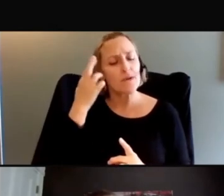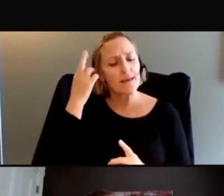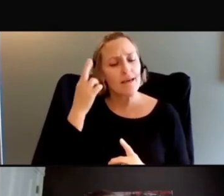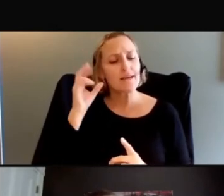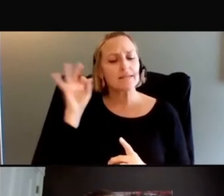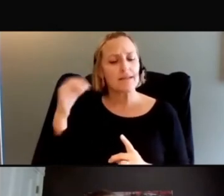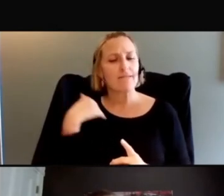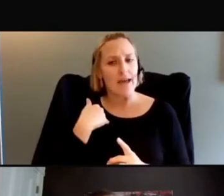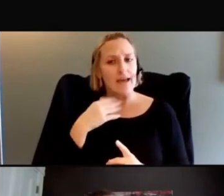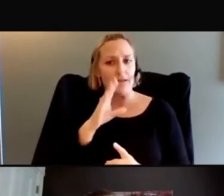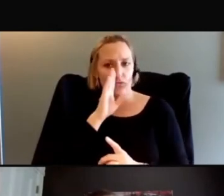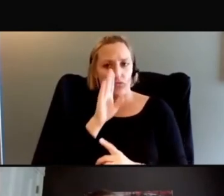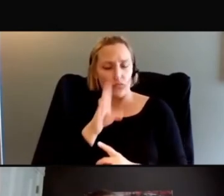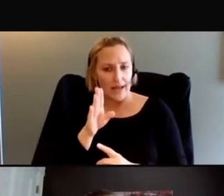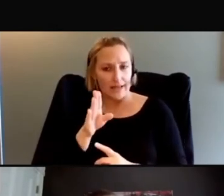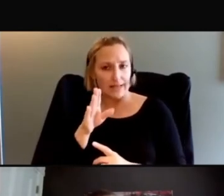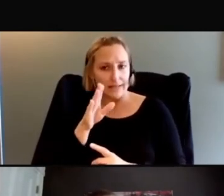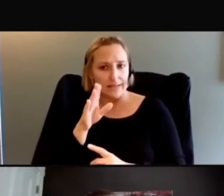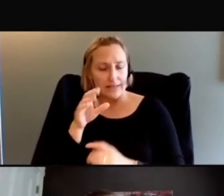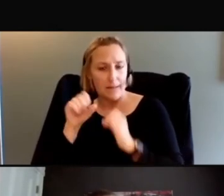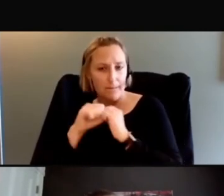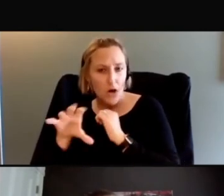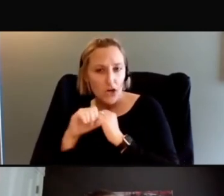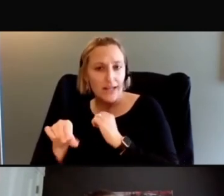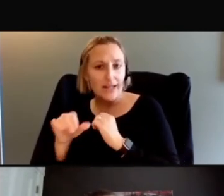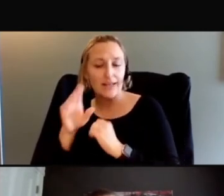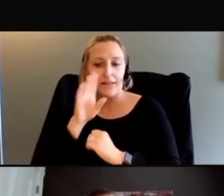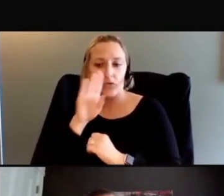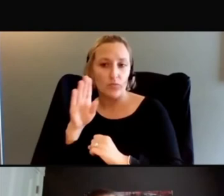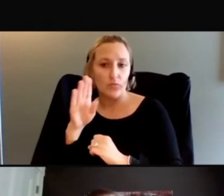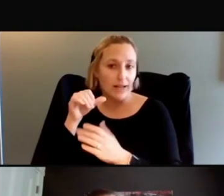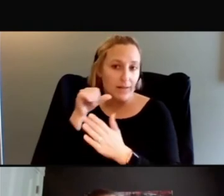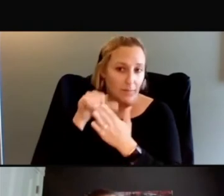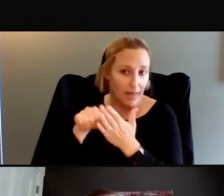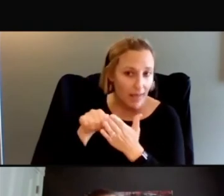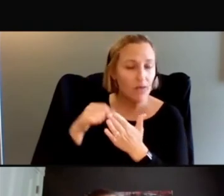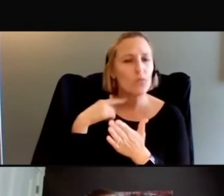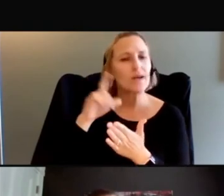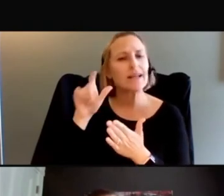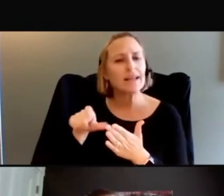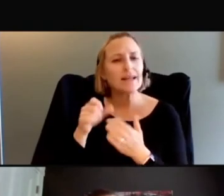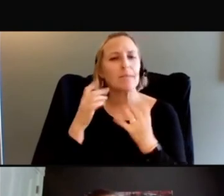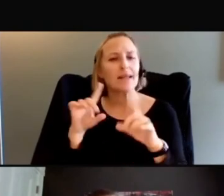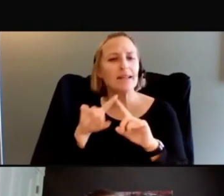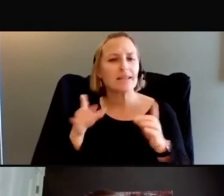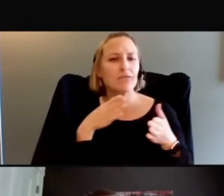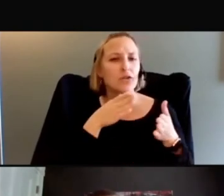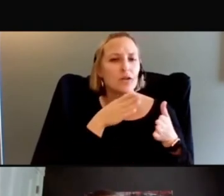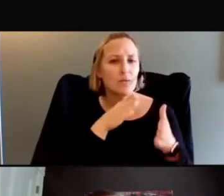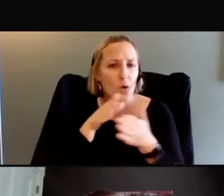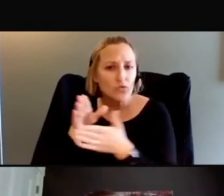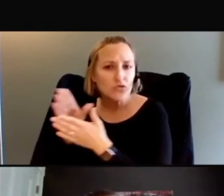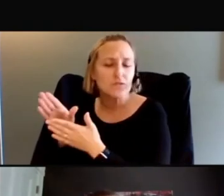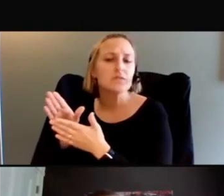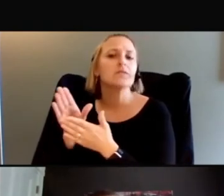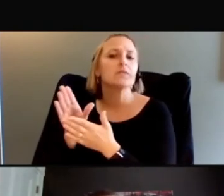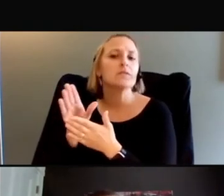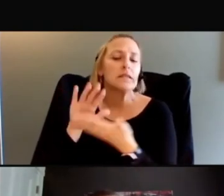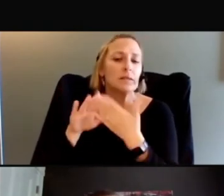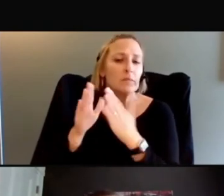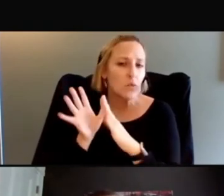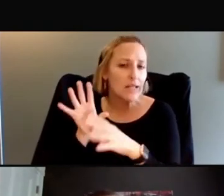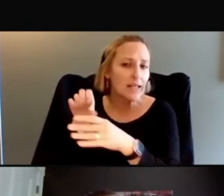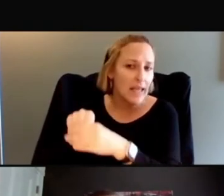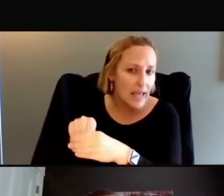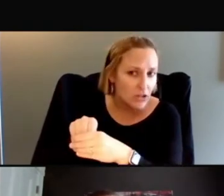mail was successful. So we really needed a multi-channel approach that went virtual. Even our community engagement efforts where they